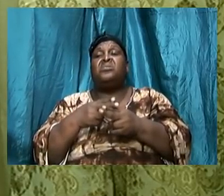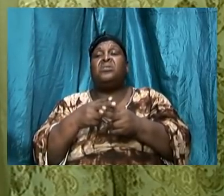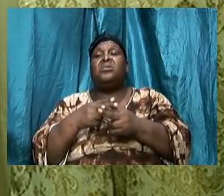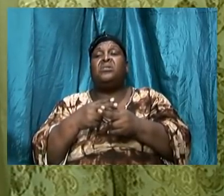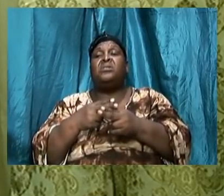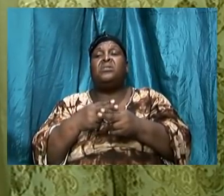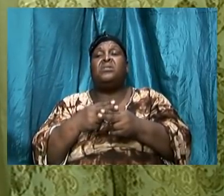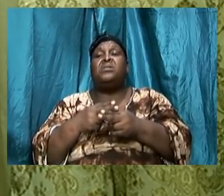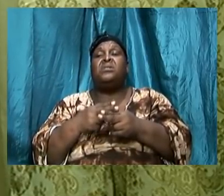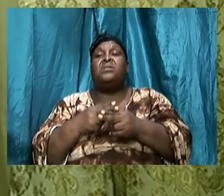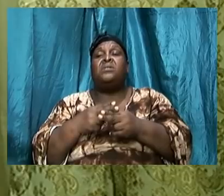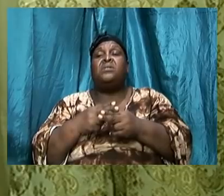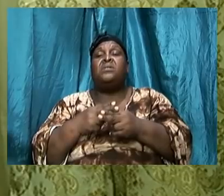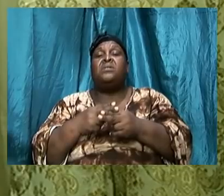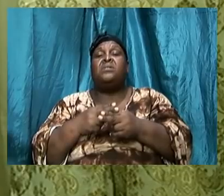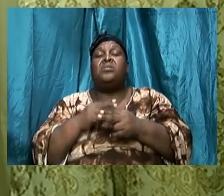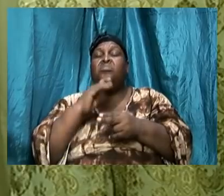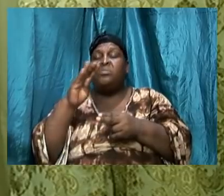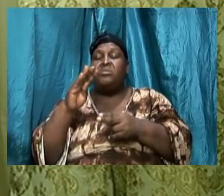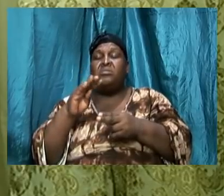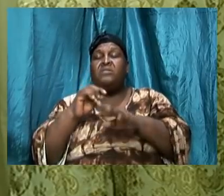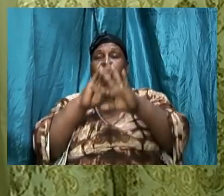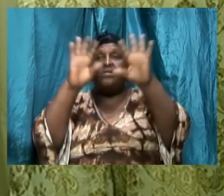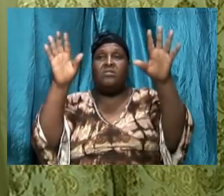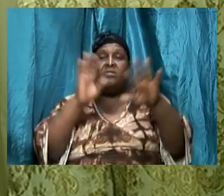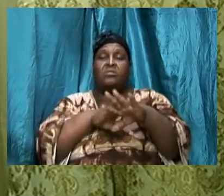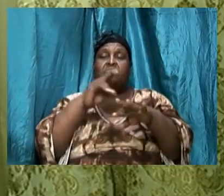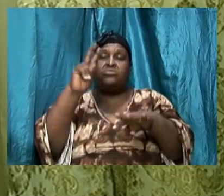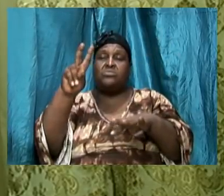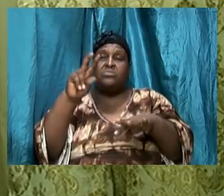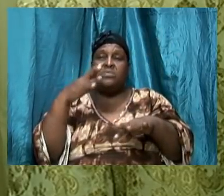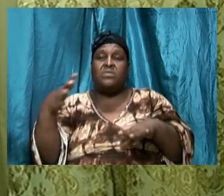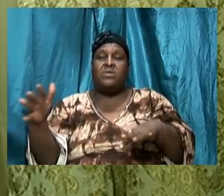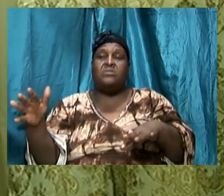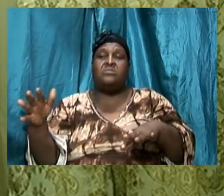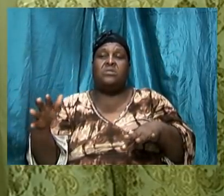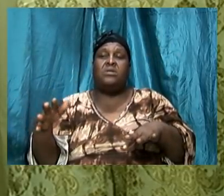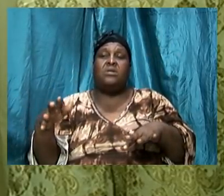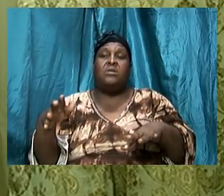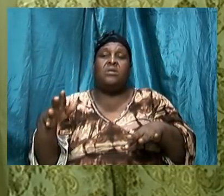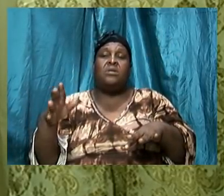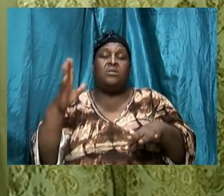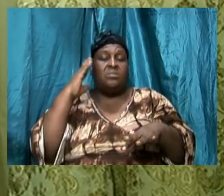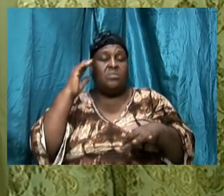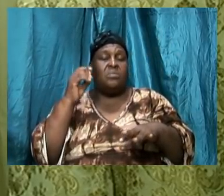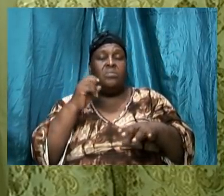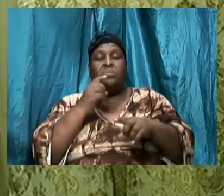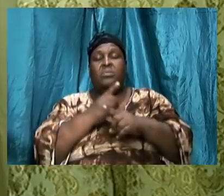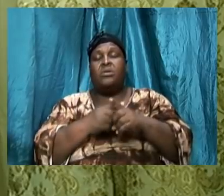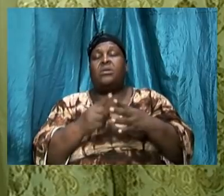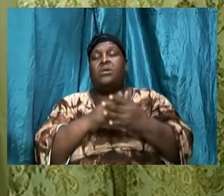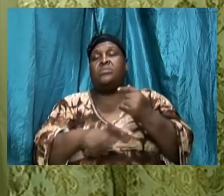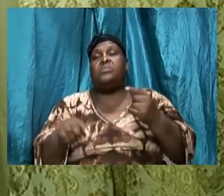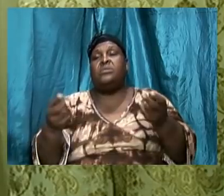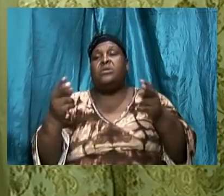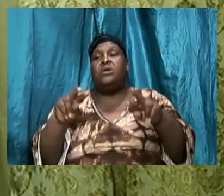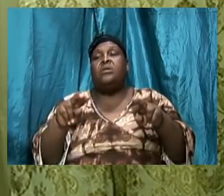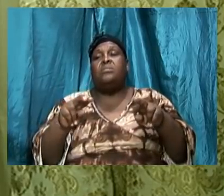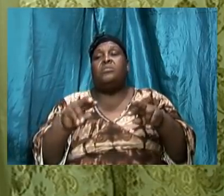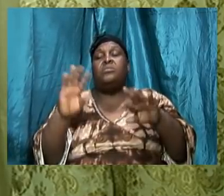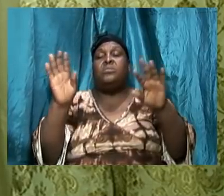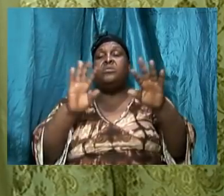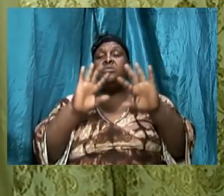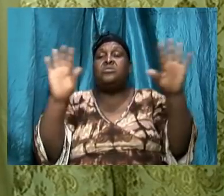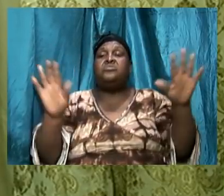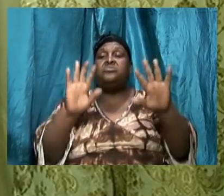bit of clarification on two things and we will have exactly what will happen for Sunday where Sunday school is concerned